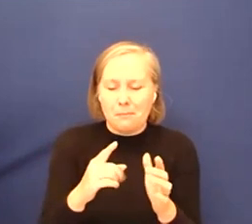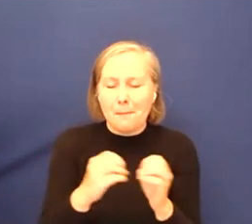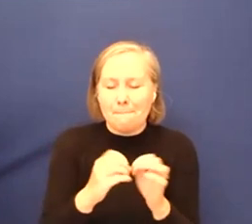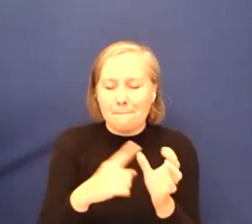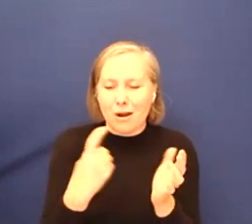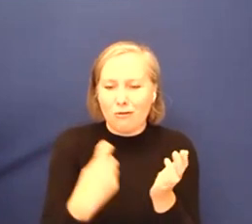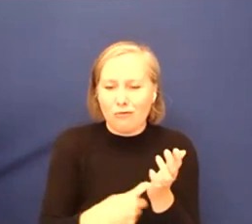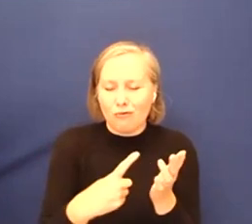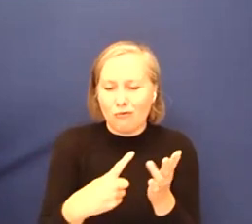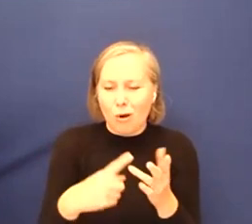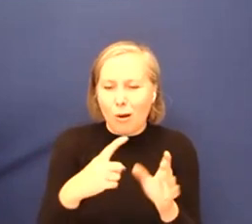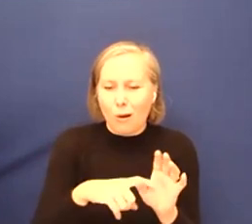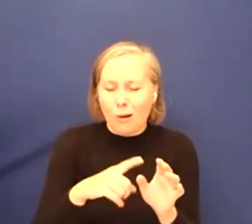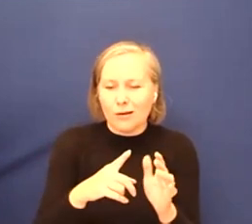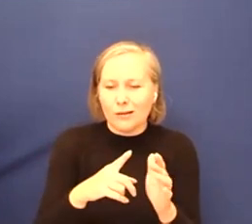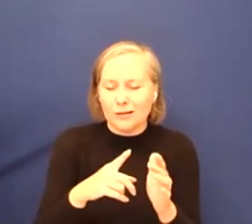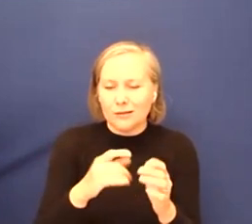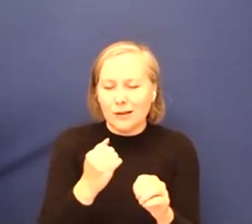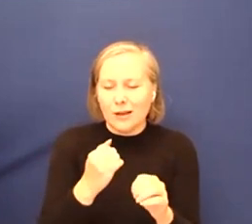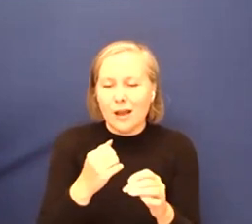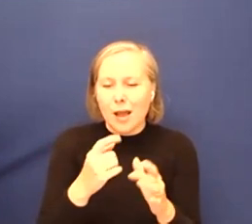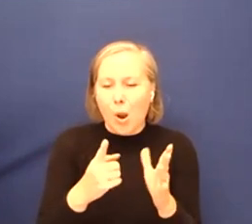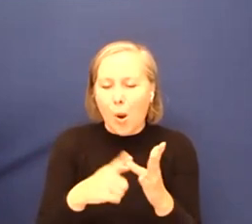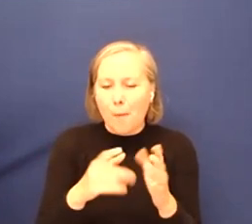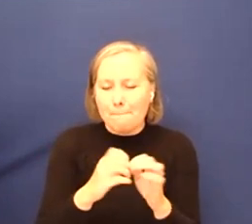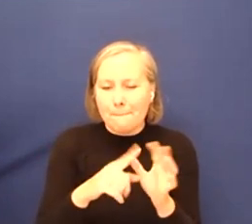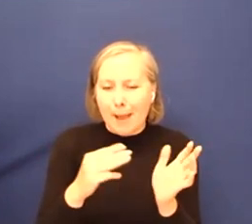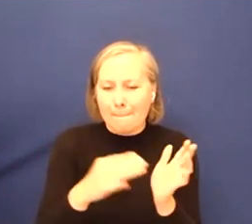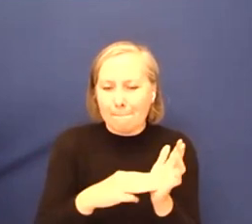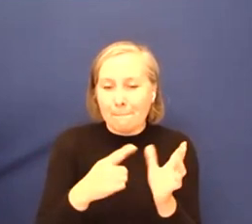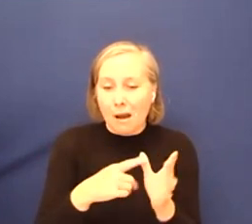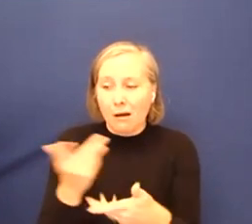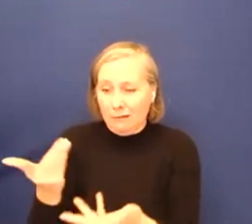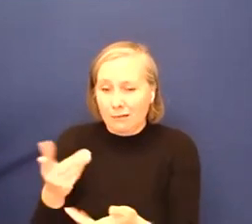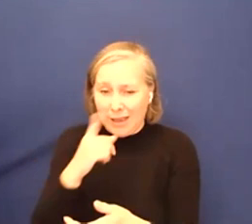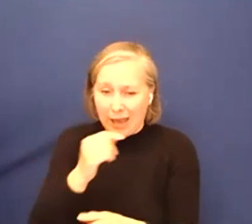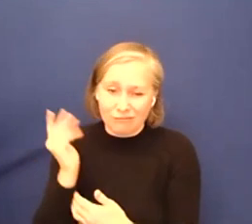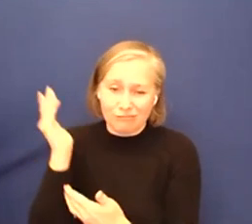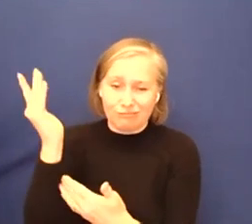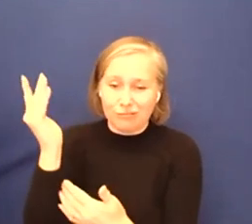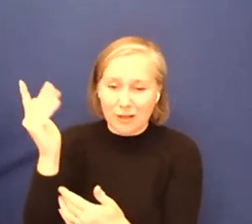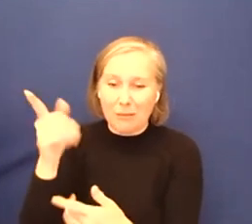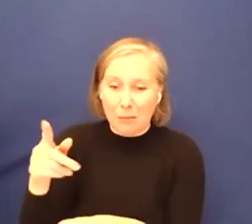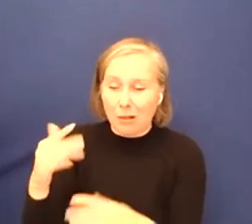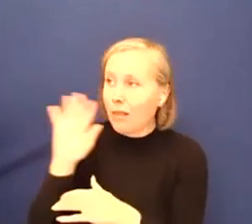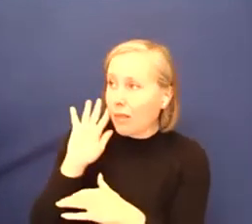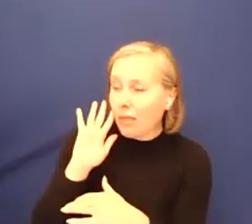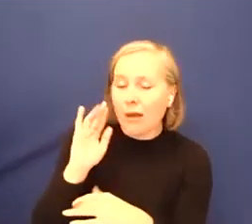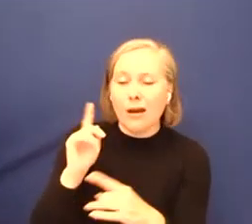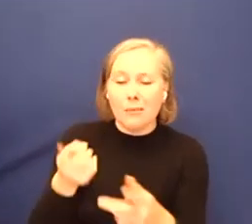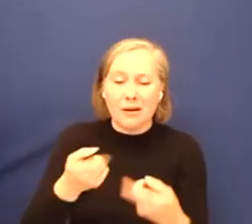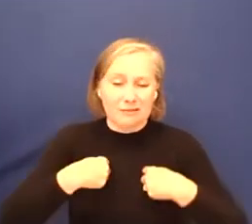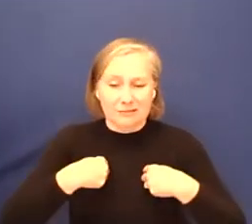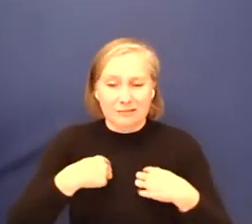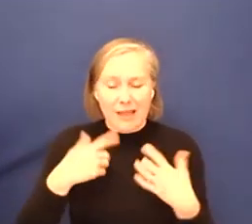think. So it would be also a way to increase your, your, the scope of what